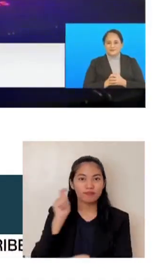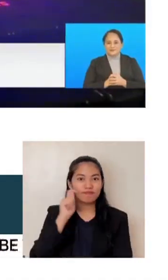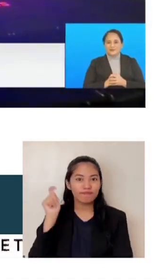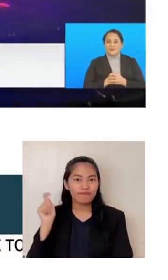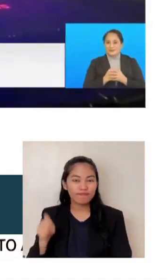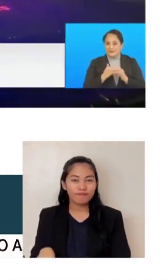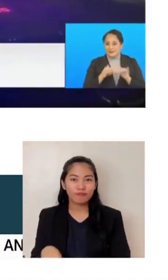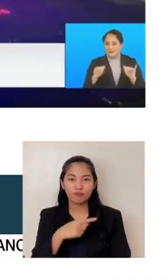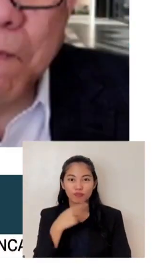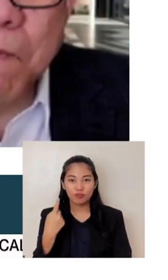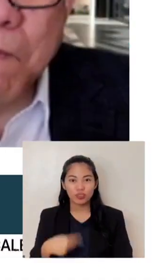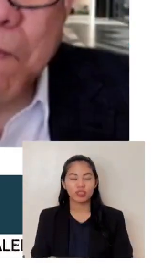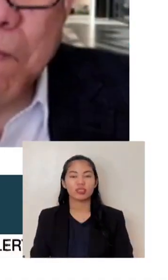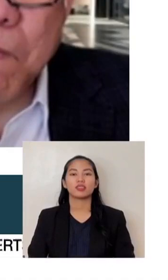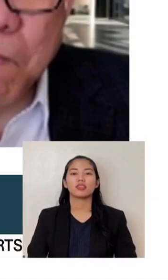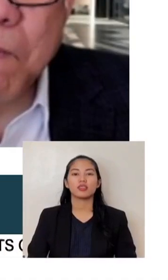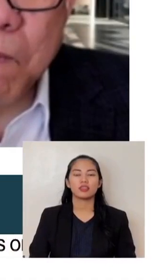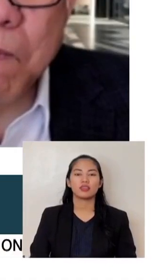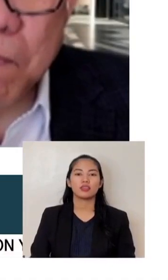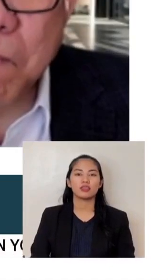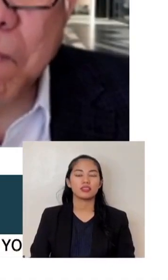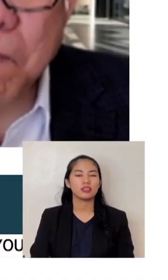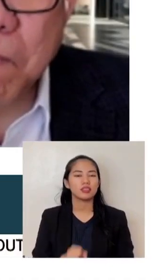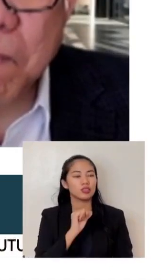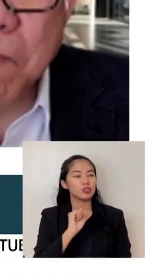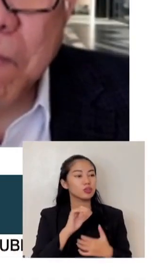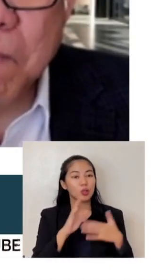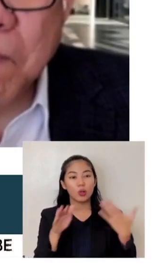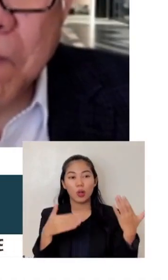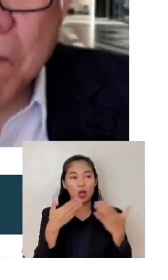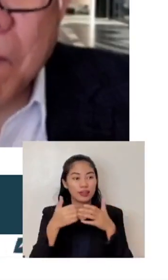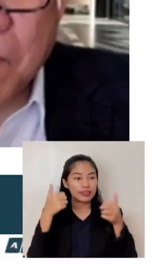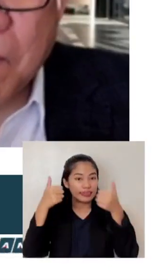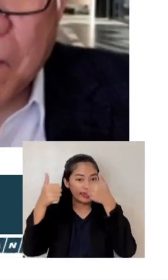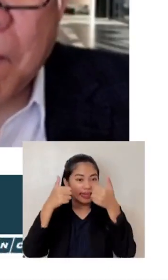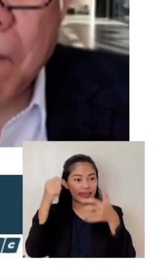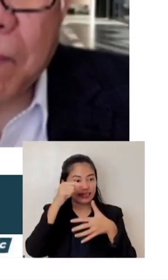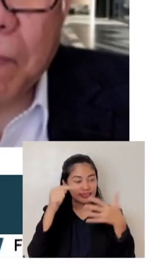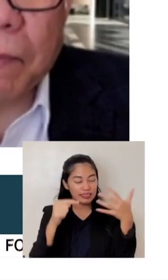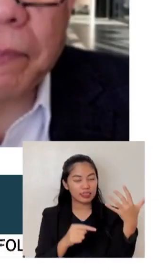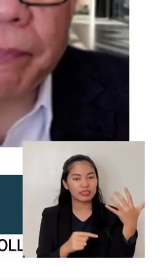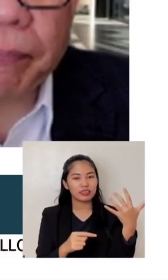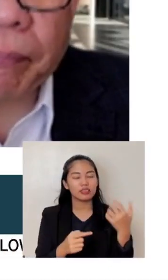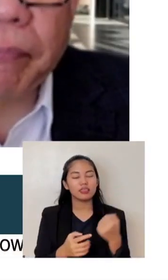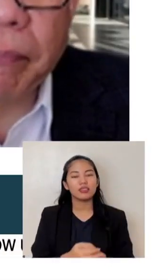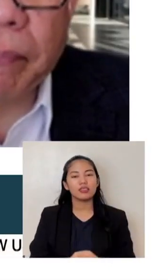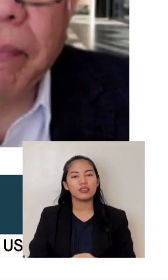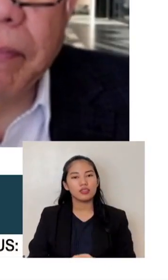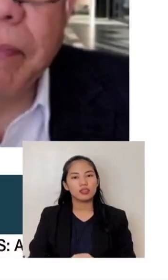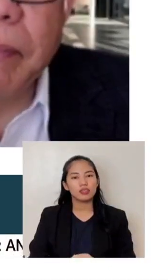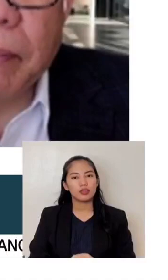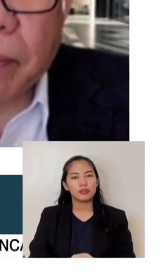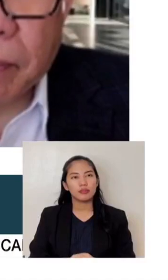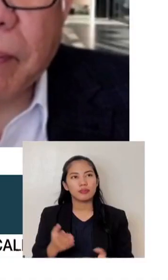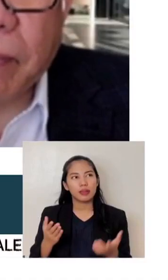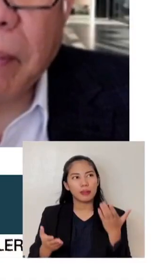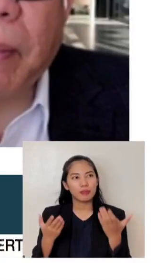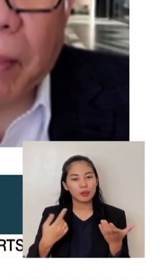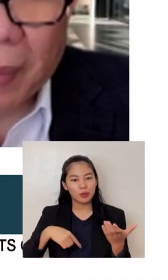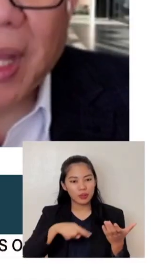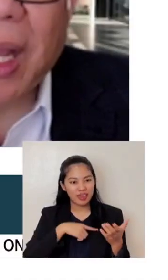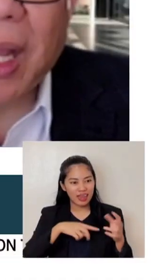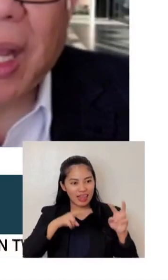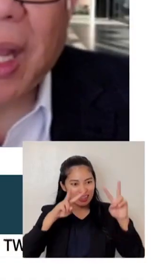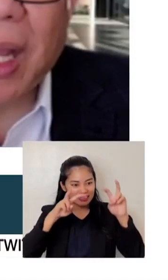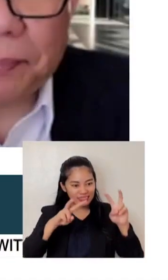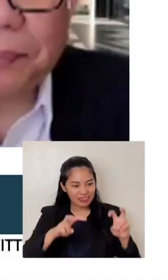Carmina, in fairness to all the candidates, we probably are assessing them beyond what they